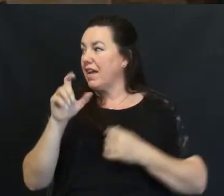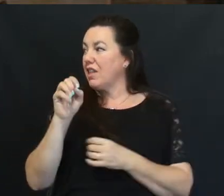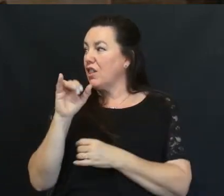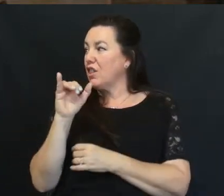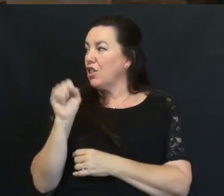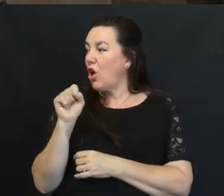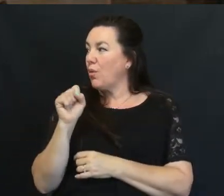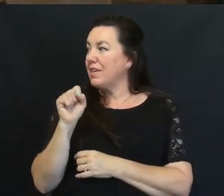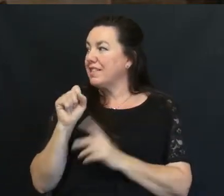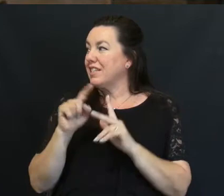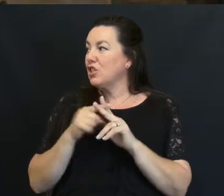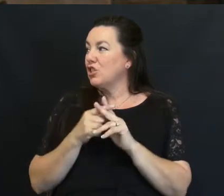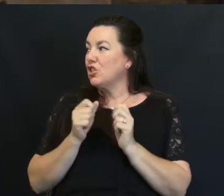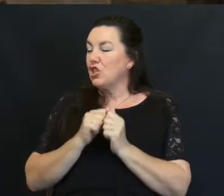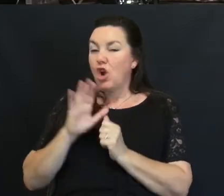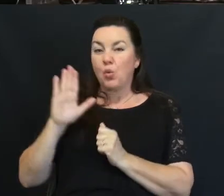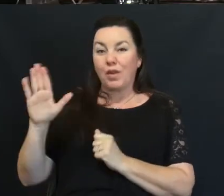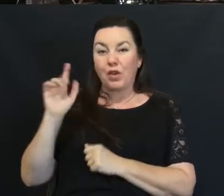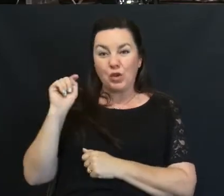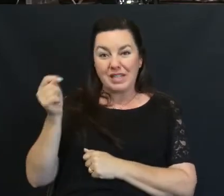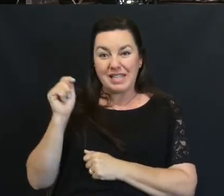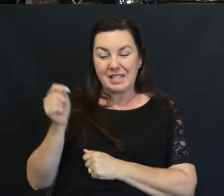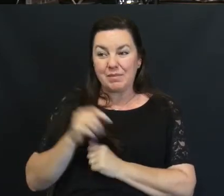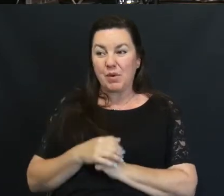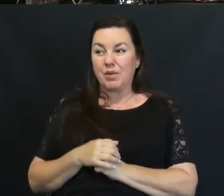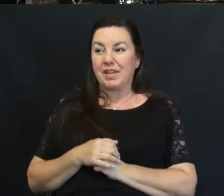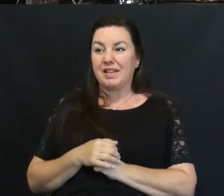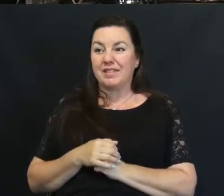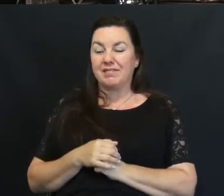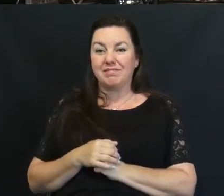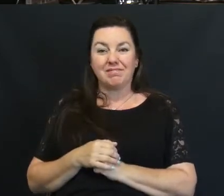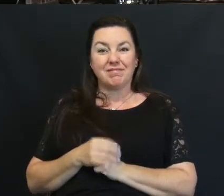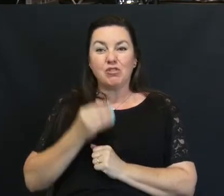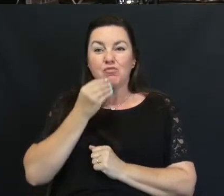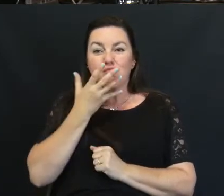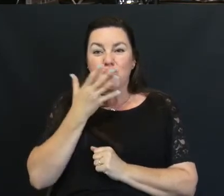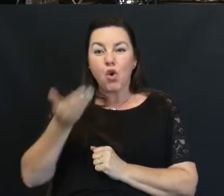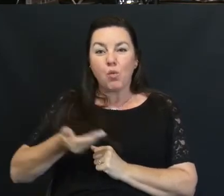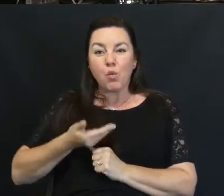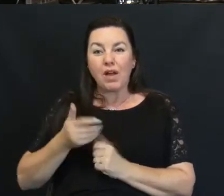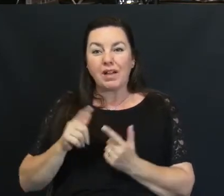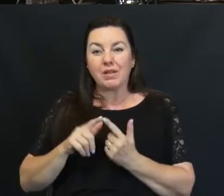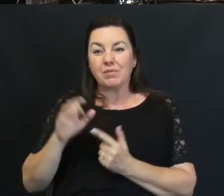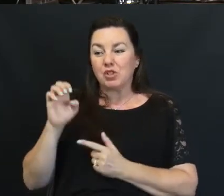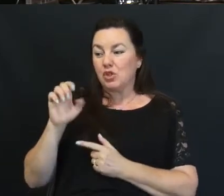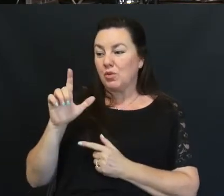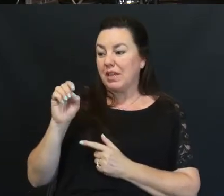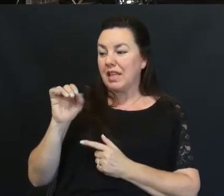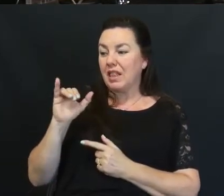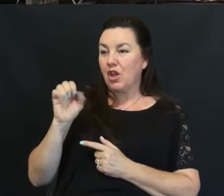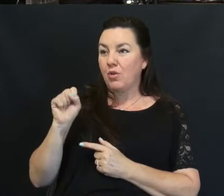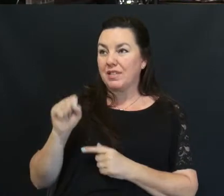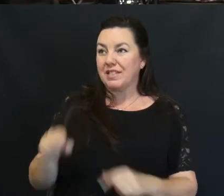off With her testimony So if you would give me Give a warm welcome to Elois